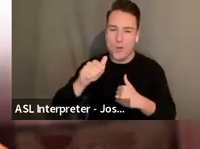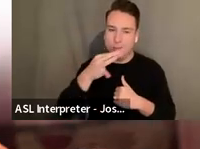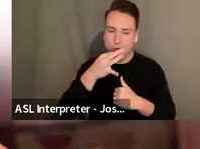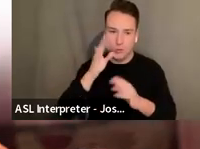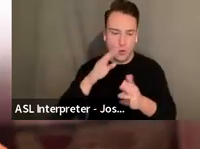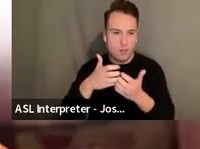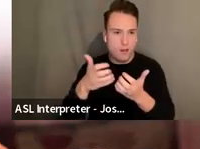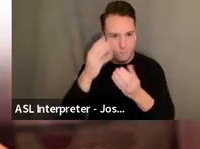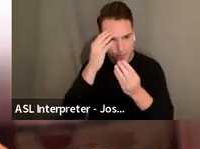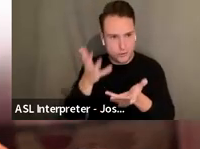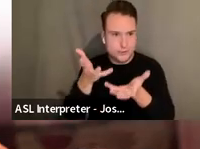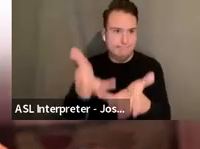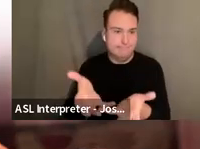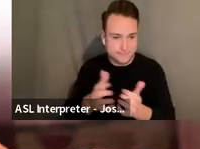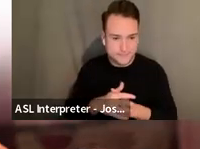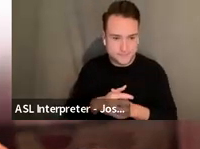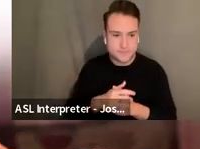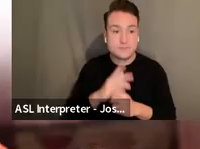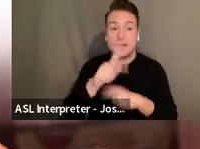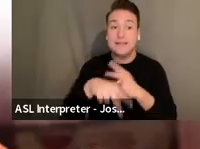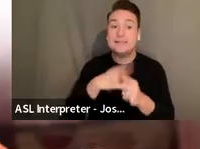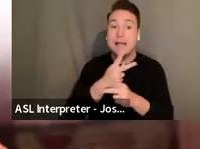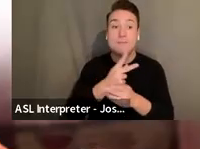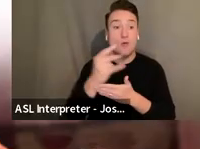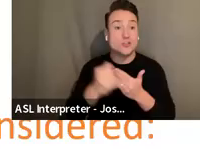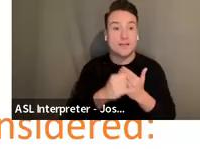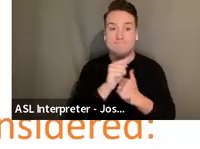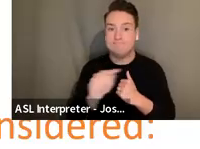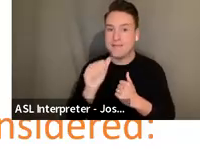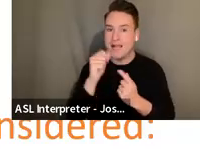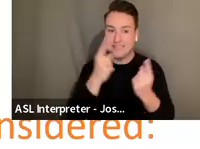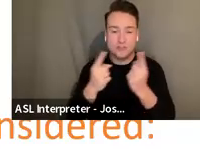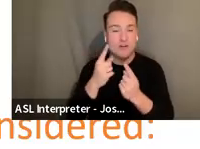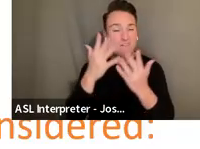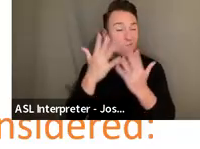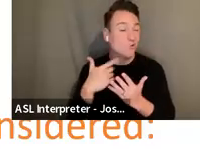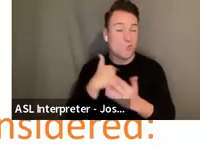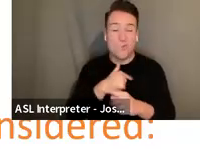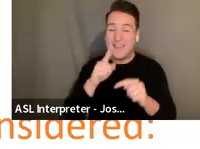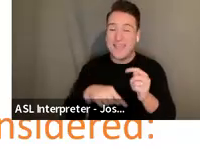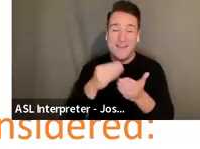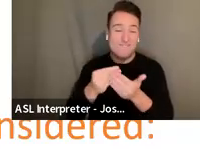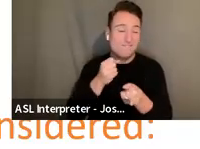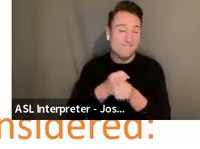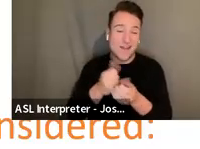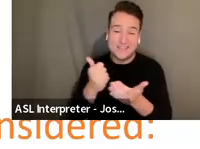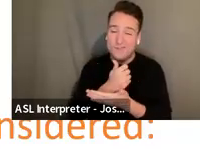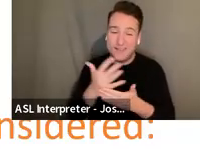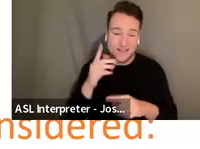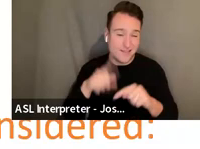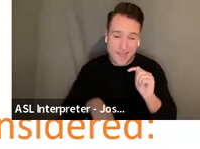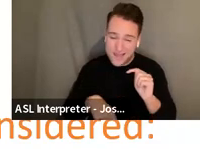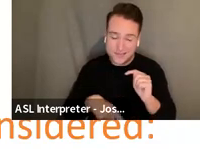are of projects not considered. Unfortunately, we cannot fund everything. So,